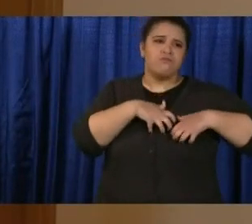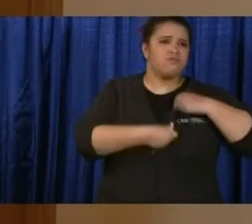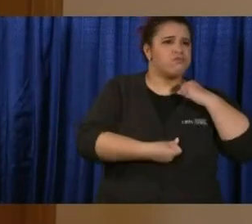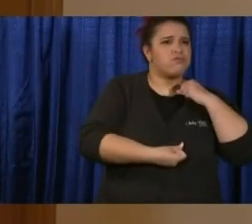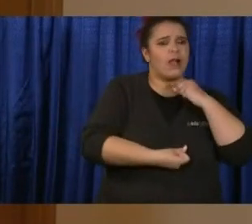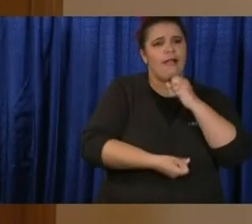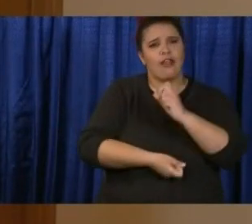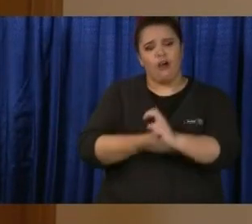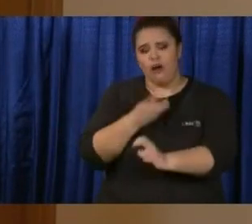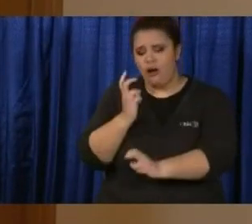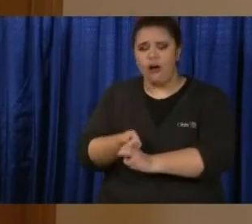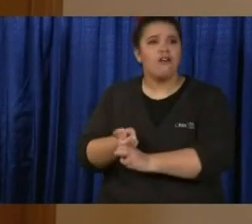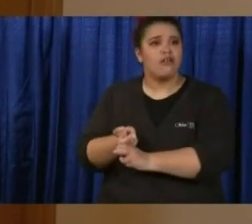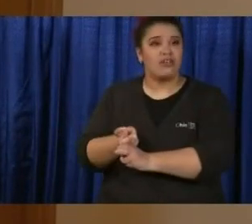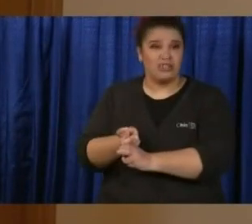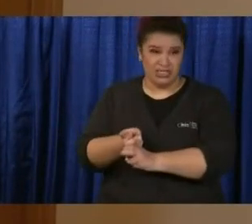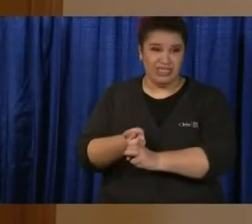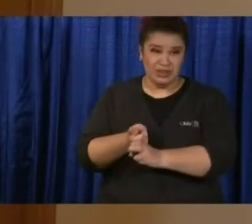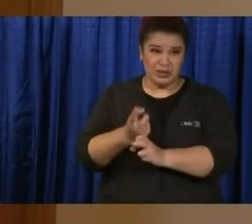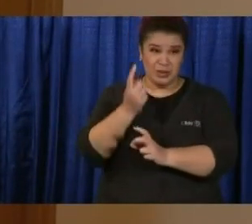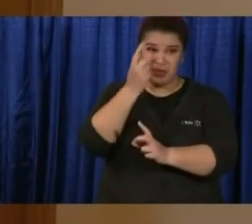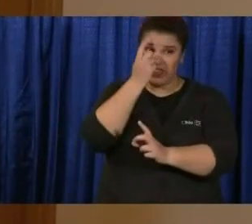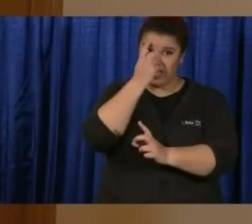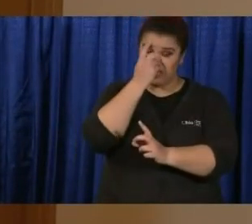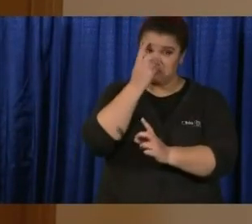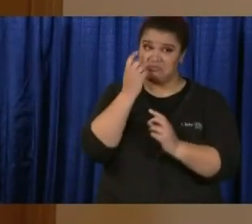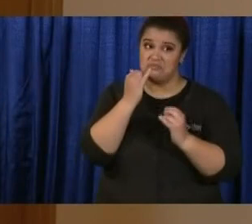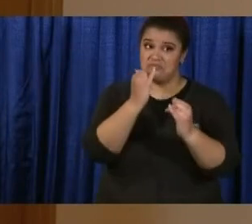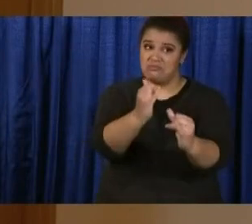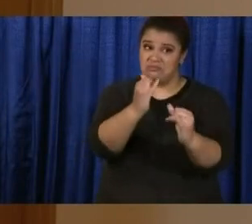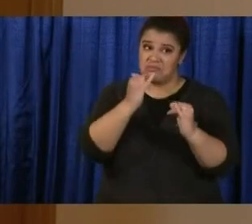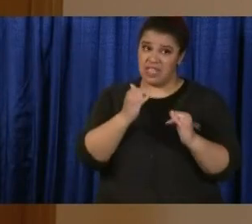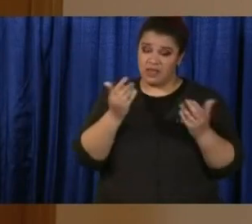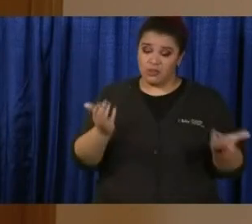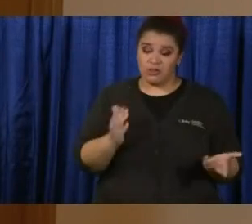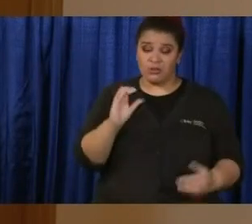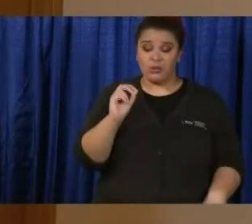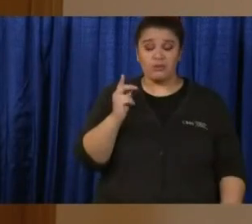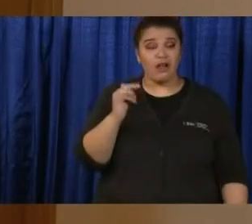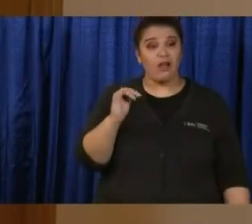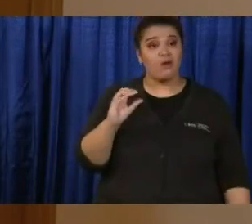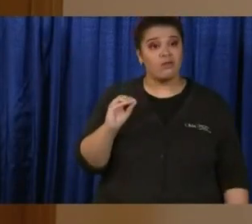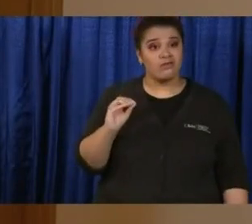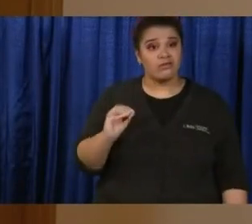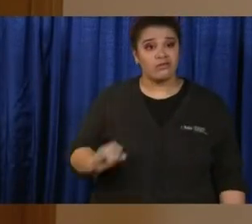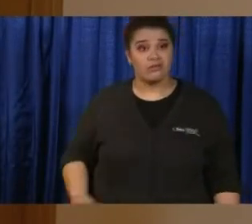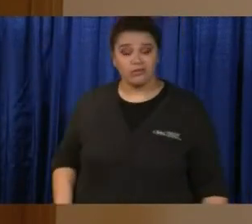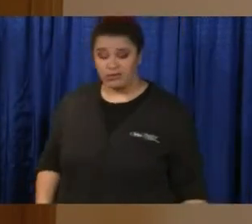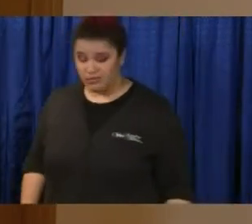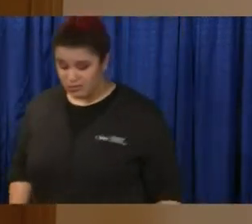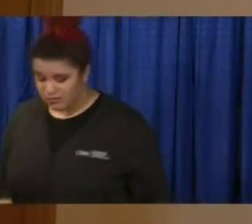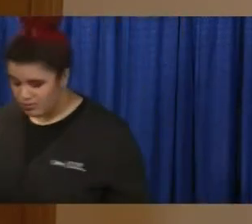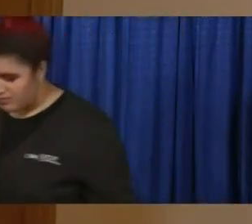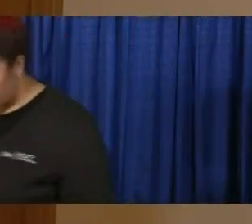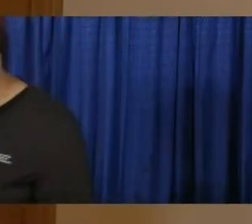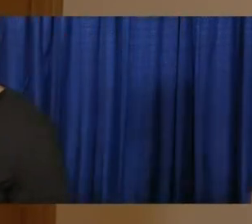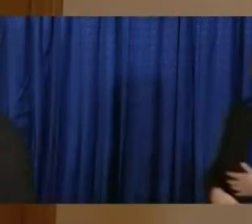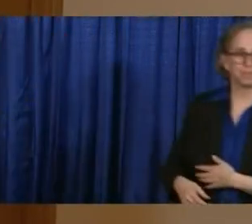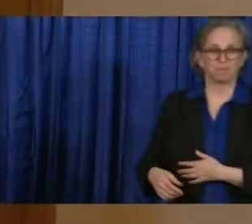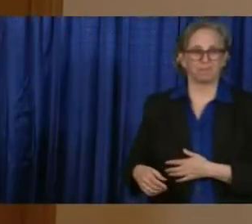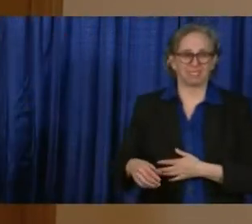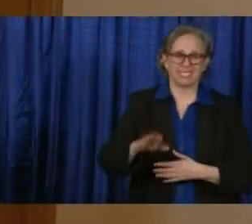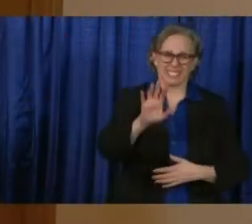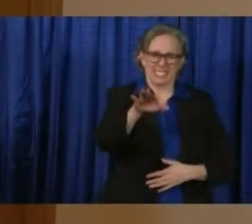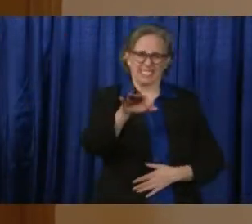in Ohio, and do you think that this week could be our tough week? Well, I have to tell you, he's speaking truth.